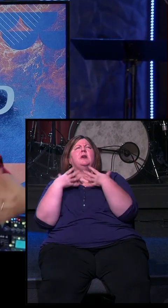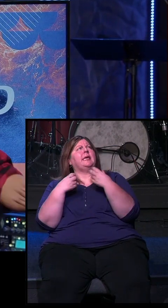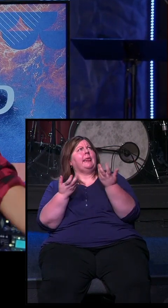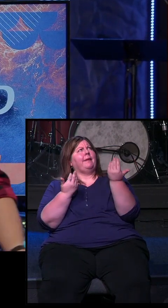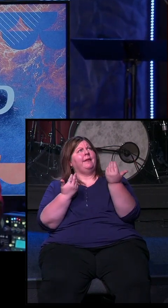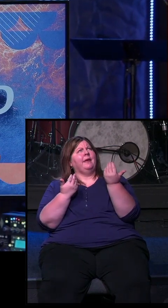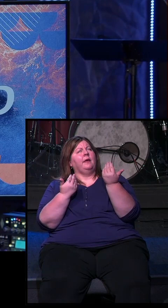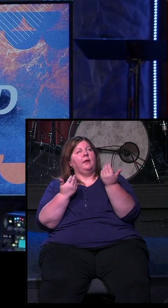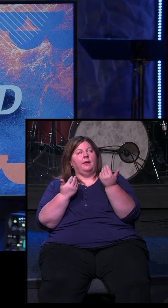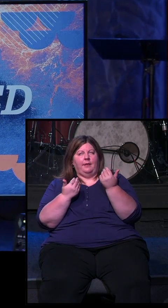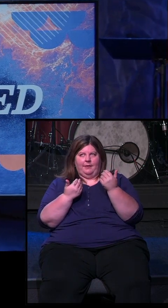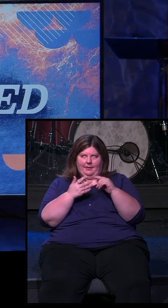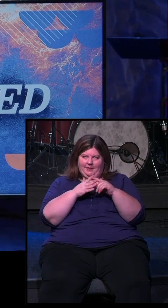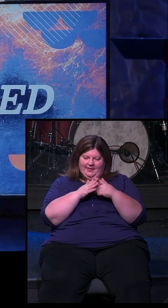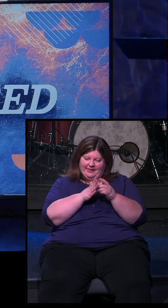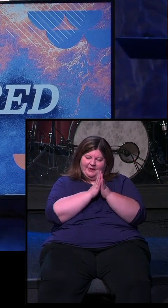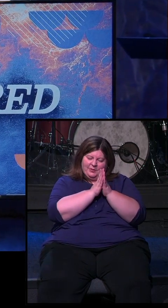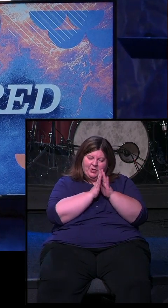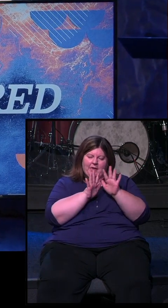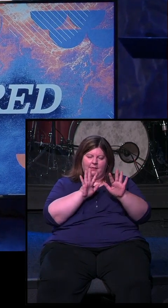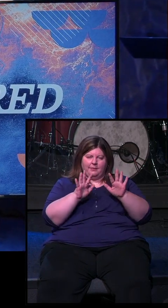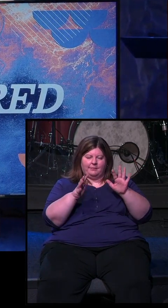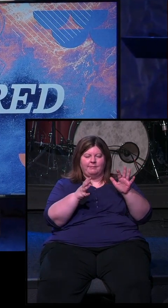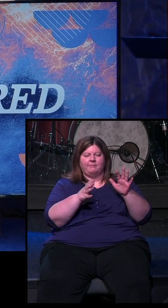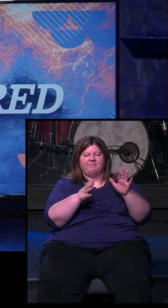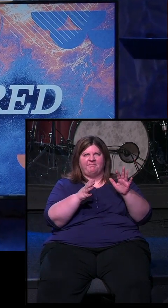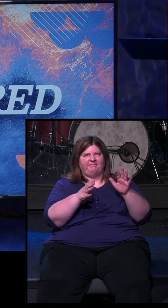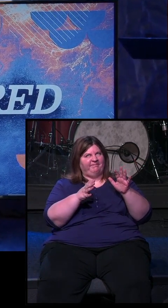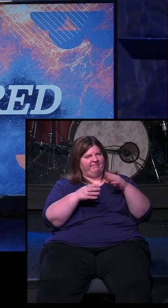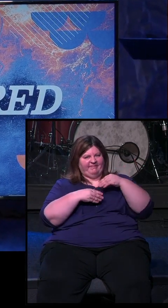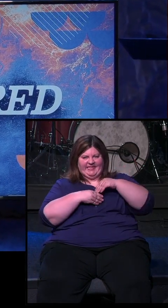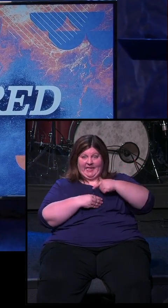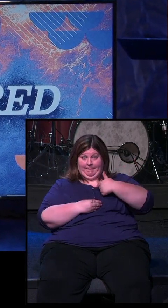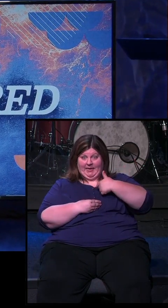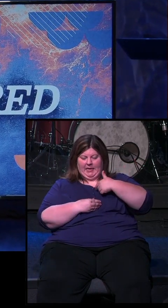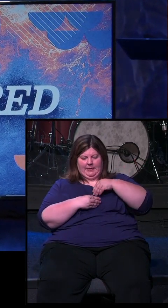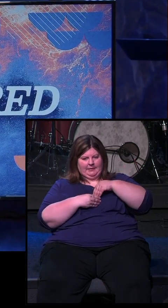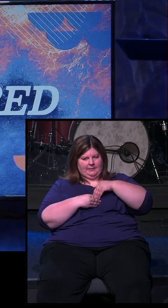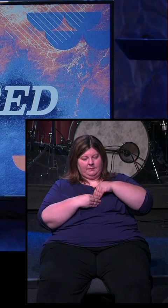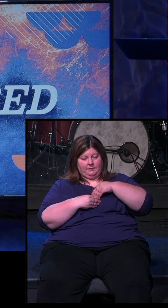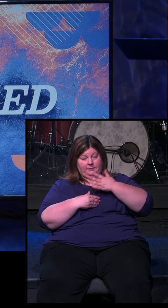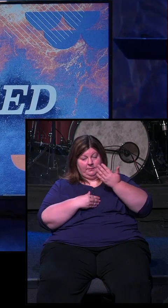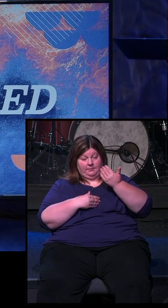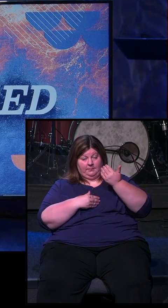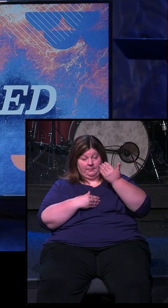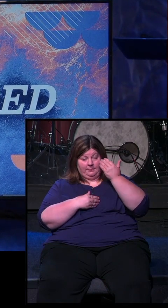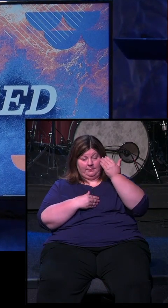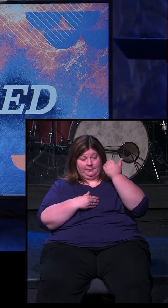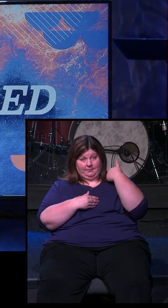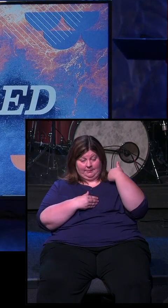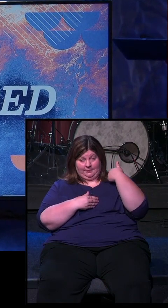As we began to pray and we began to just engage, I realized something inside of me just testified, like, no,